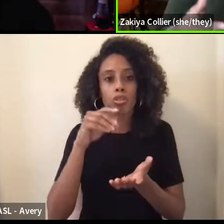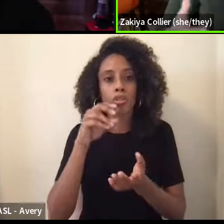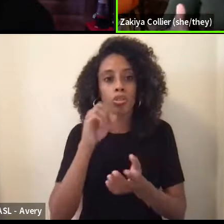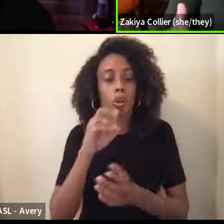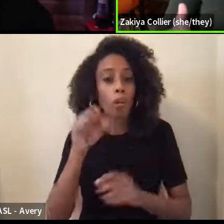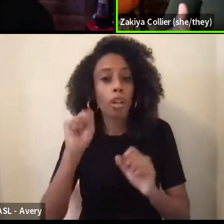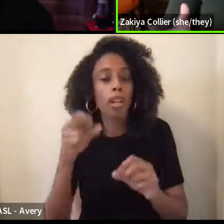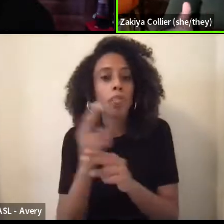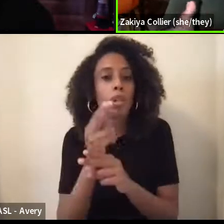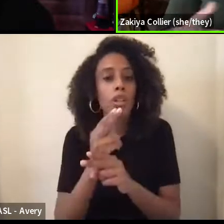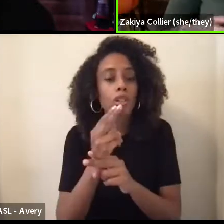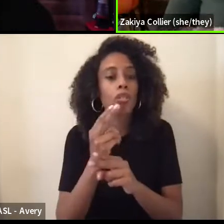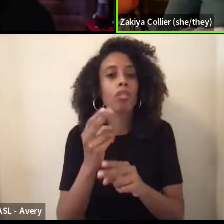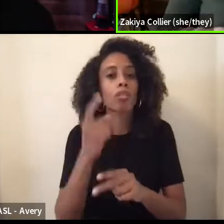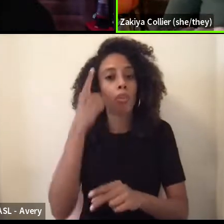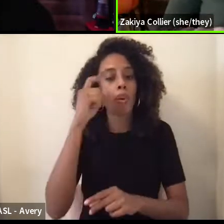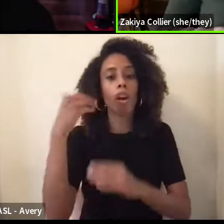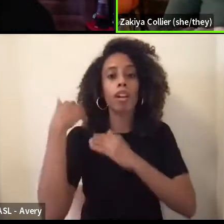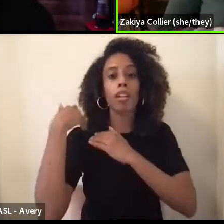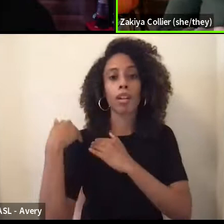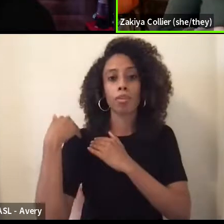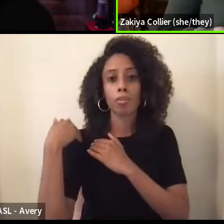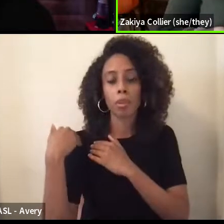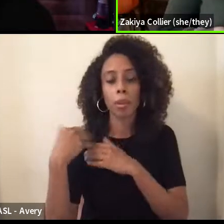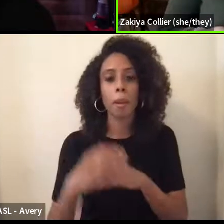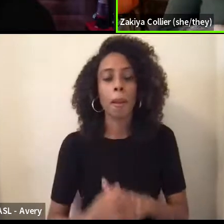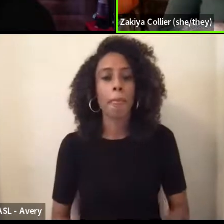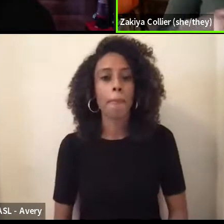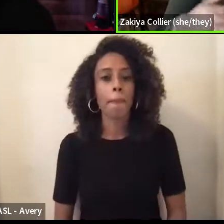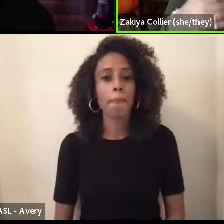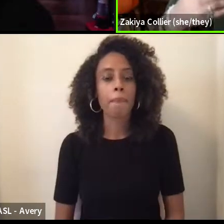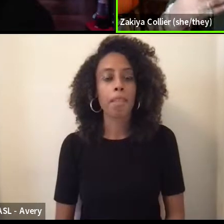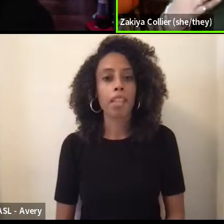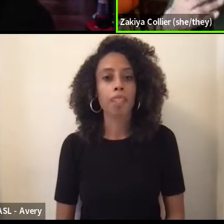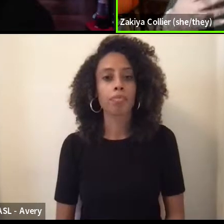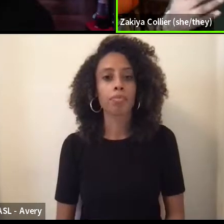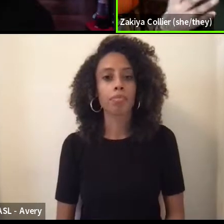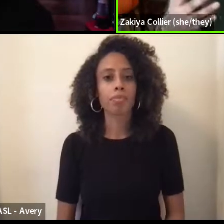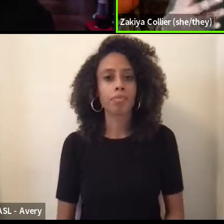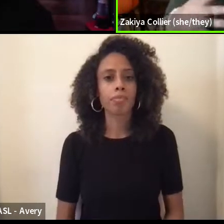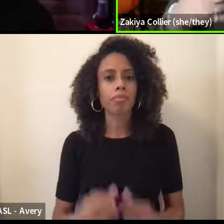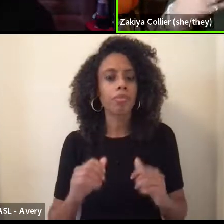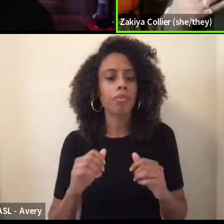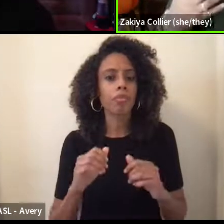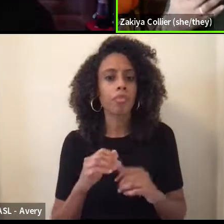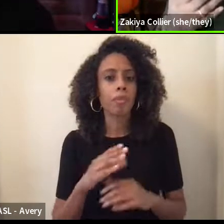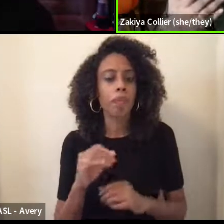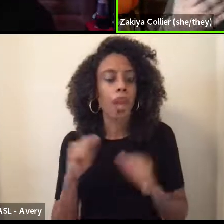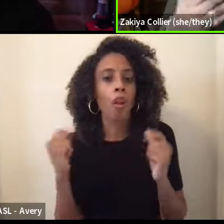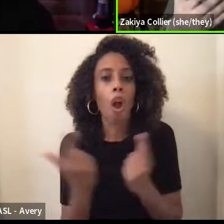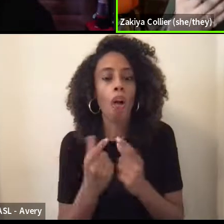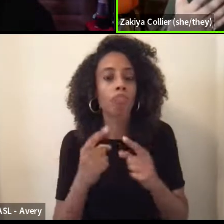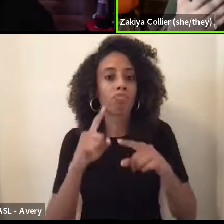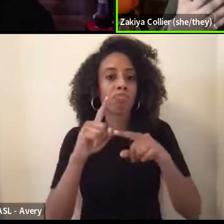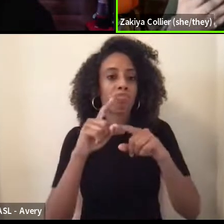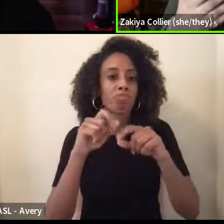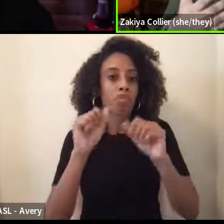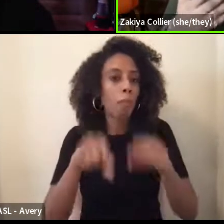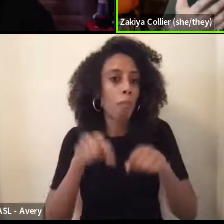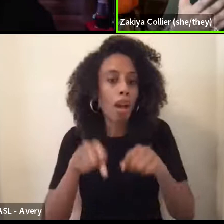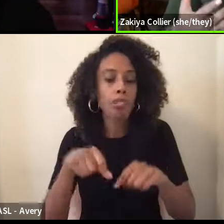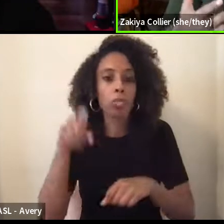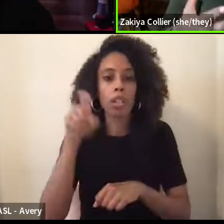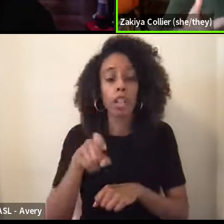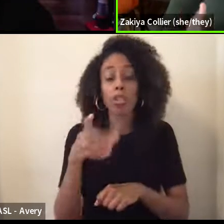for accountability, um, and, and all of the possible needs, or even to just have that